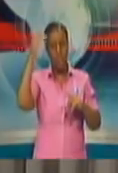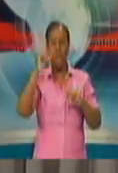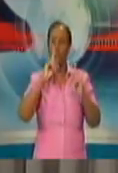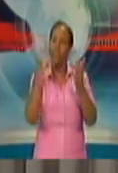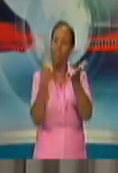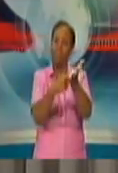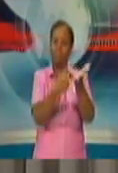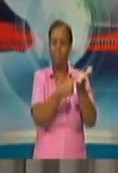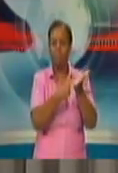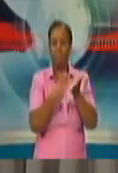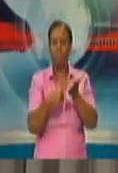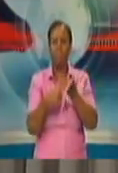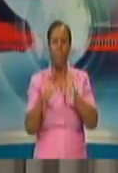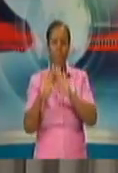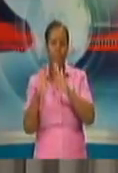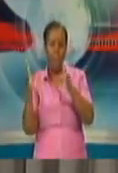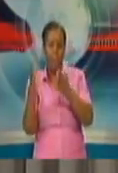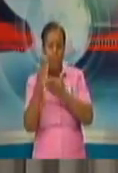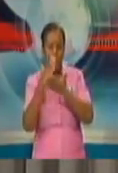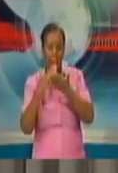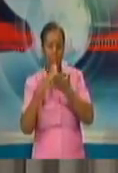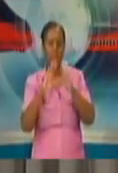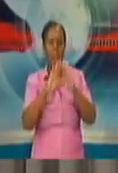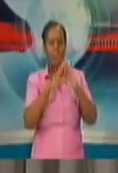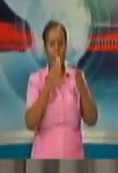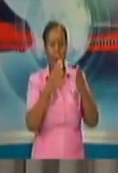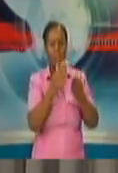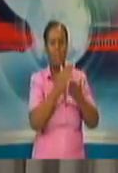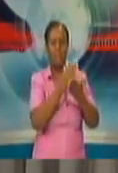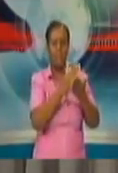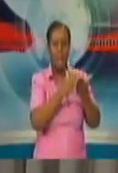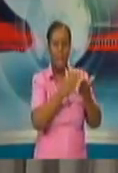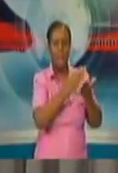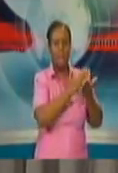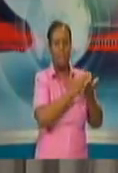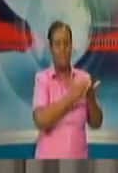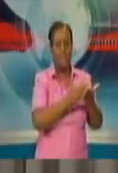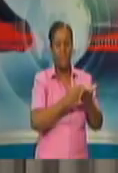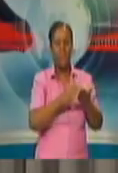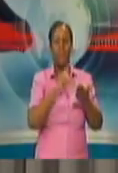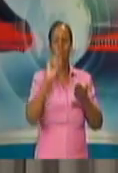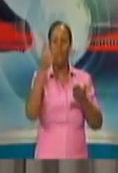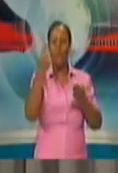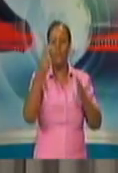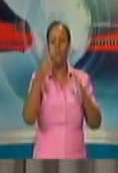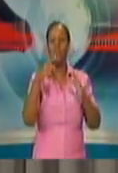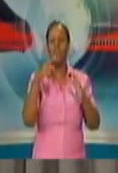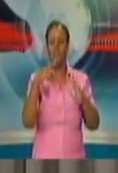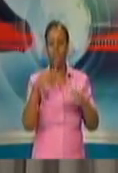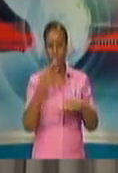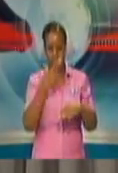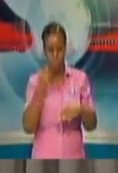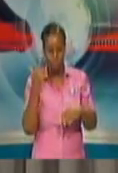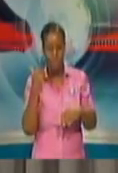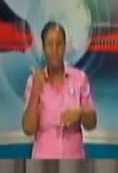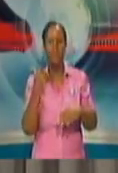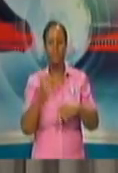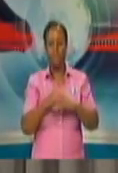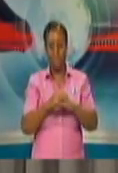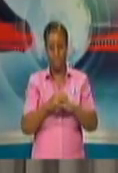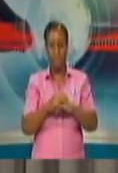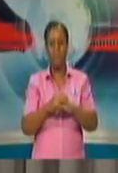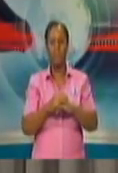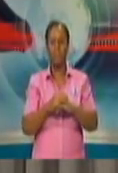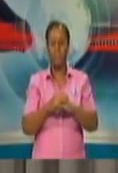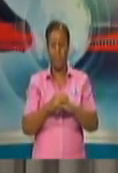included food and restaurant establishments, engaging in curbside and pickup and takeout and deliveries and so on.